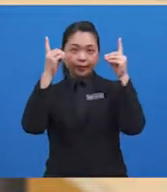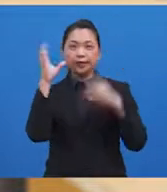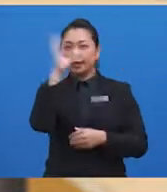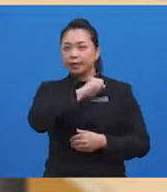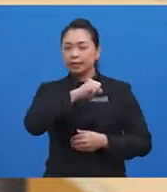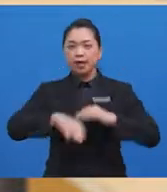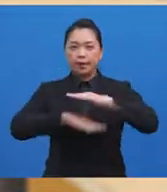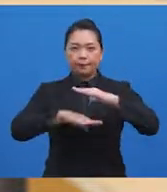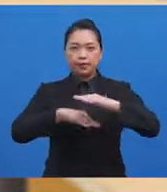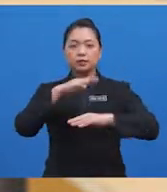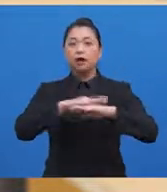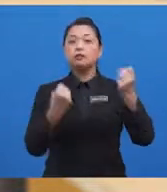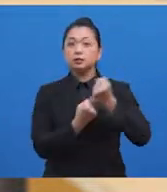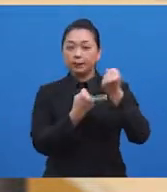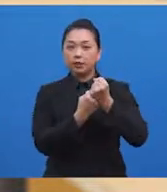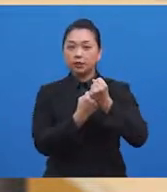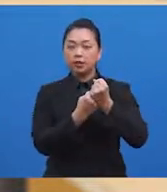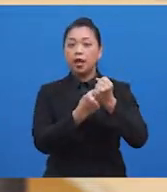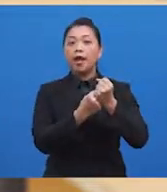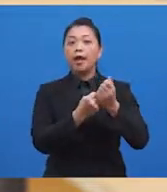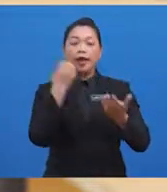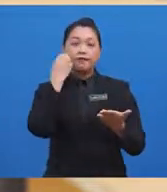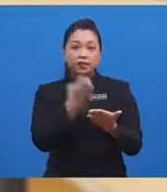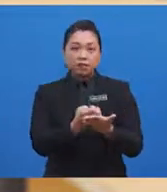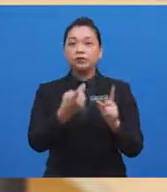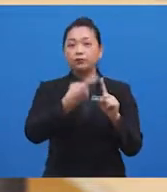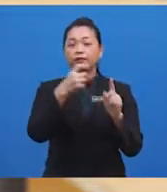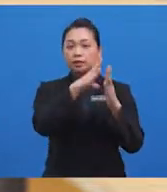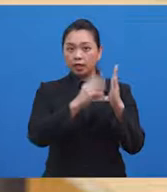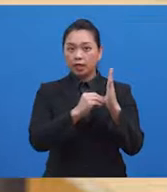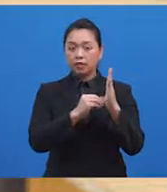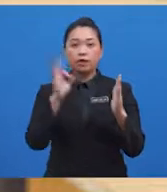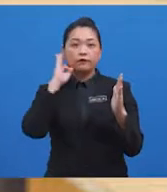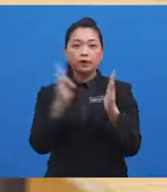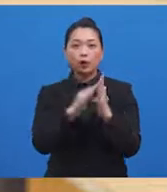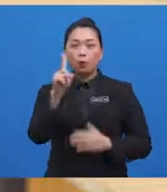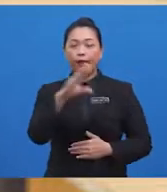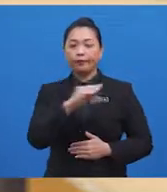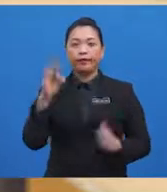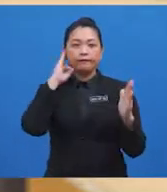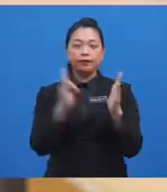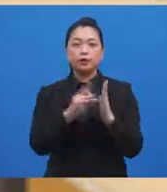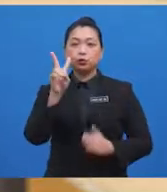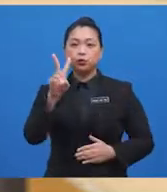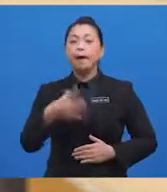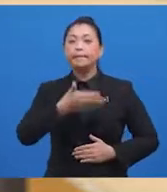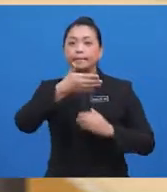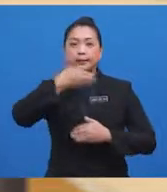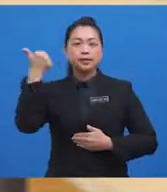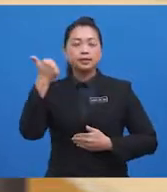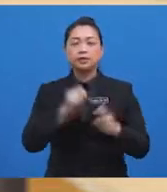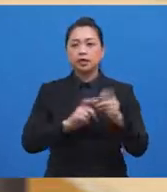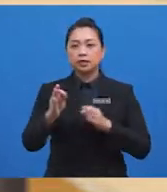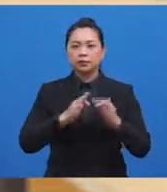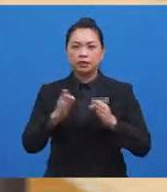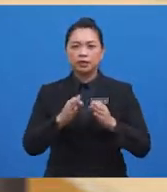based on supporting evidence from the text. Figure 1 and Figure 2 best explains the